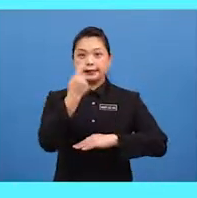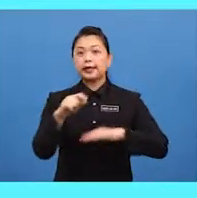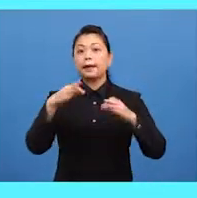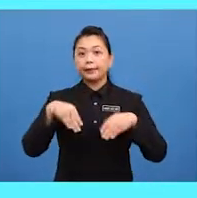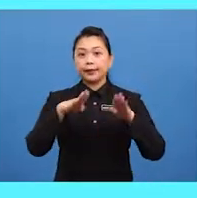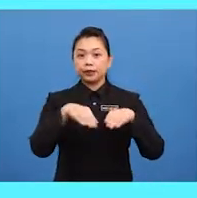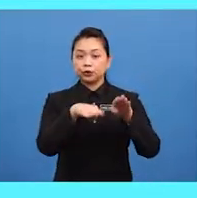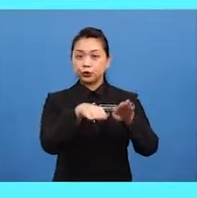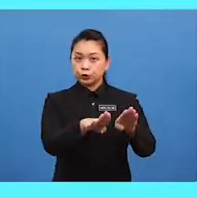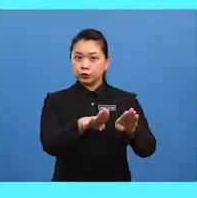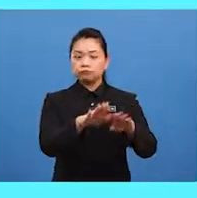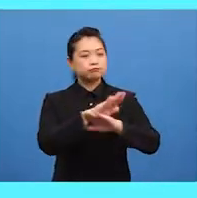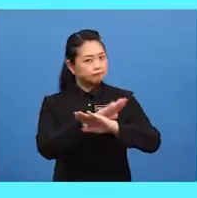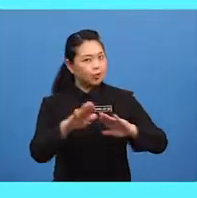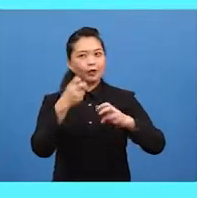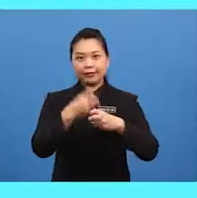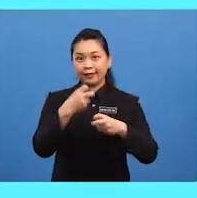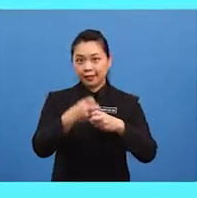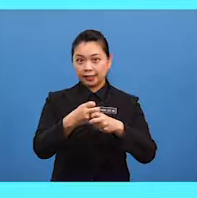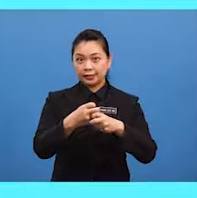not difficult at all, right?